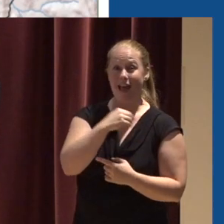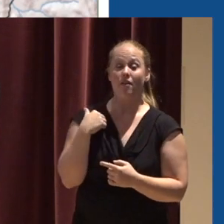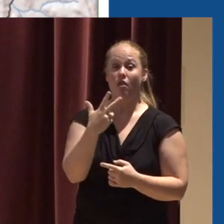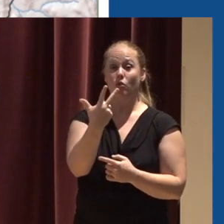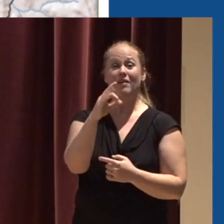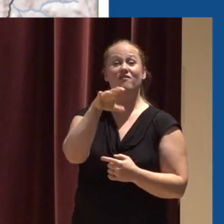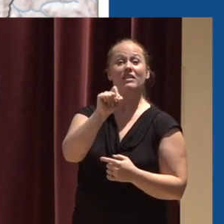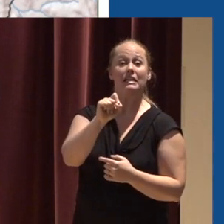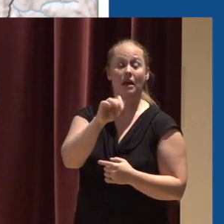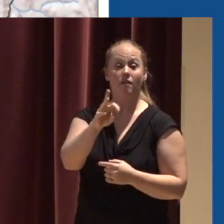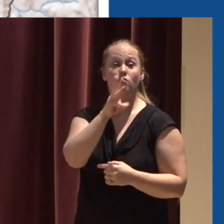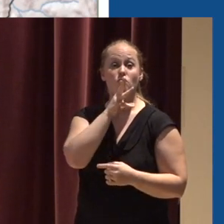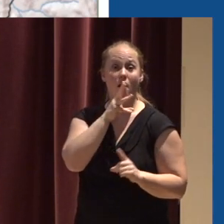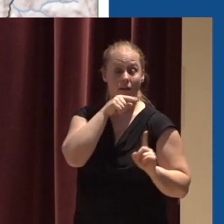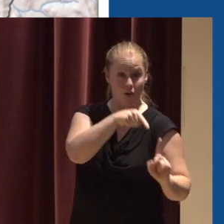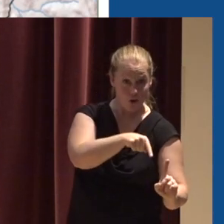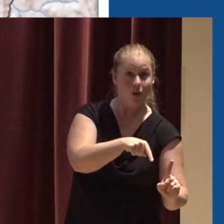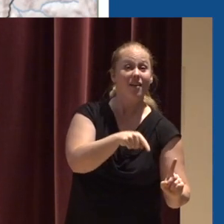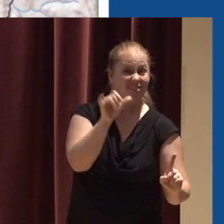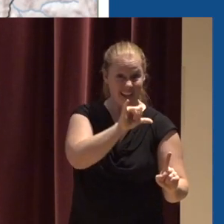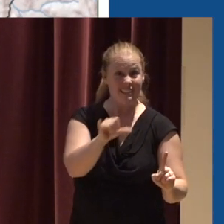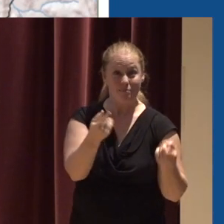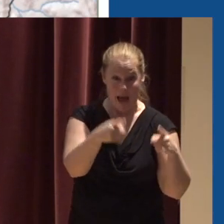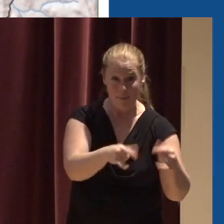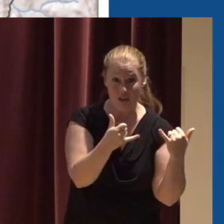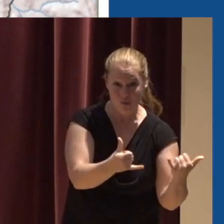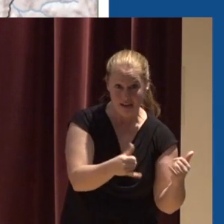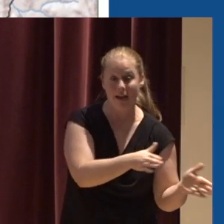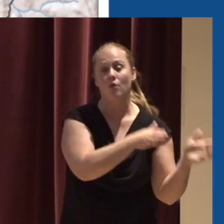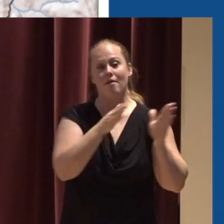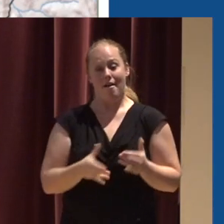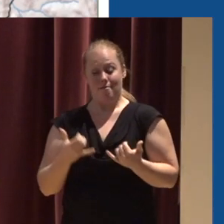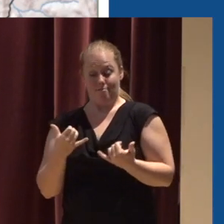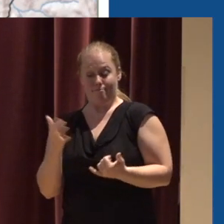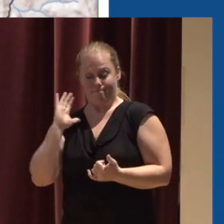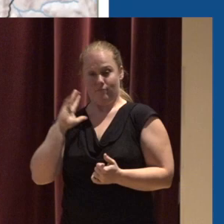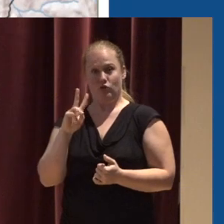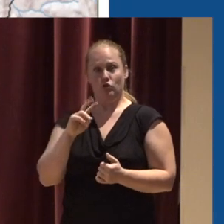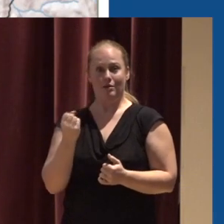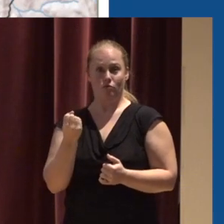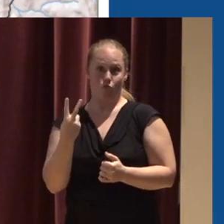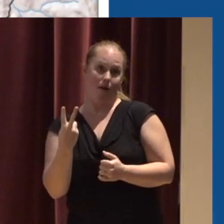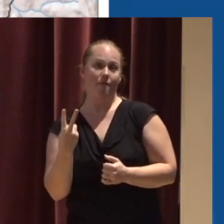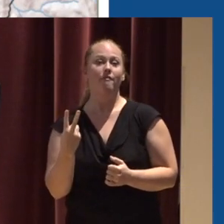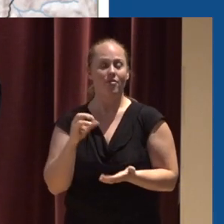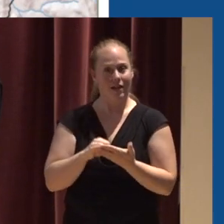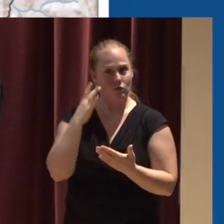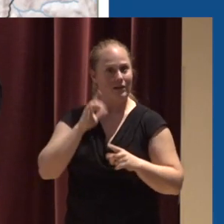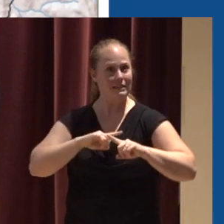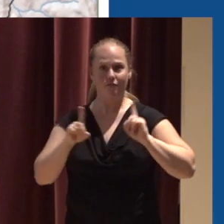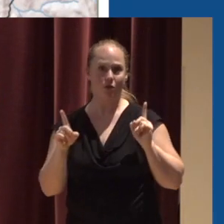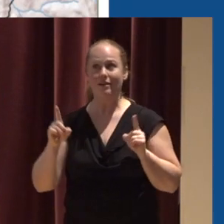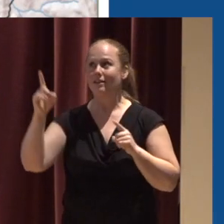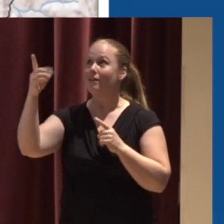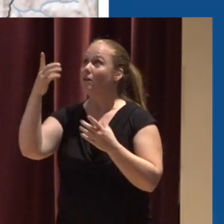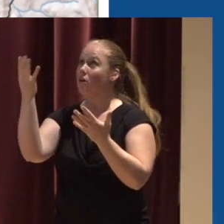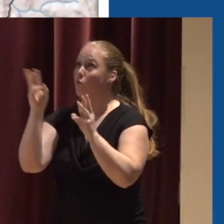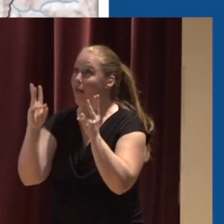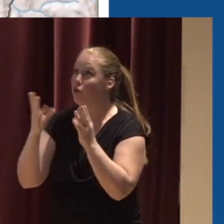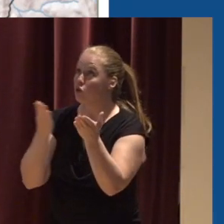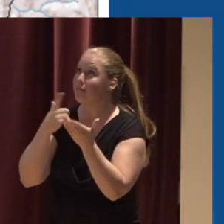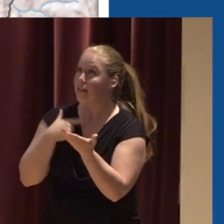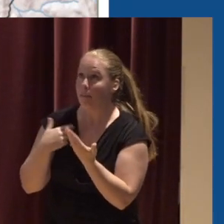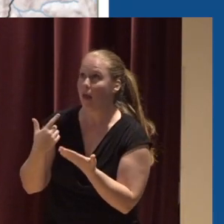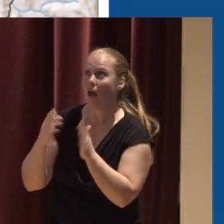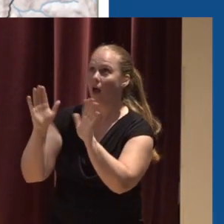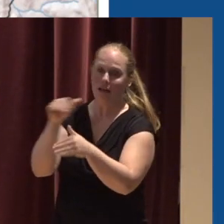And it's essentially what happened in 2012 as well And why the predictions were so far off from the National Weather Service We're now able to see that